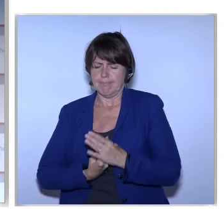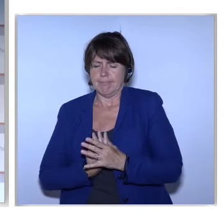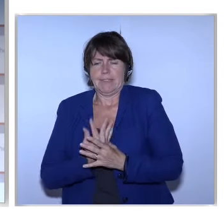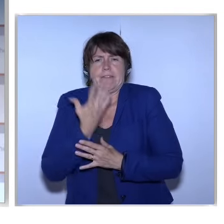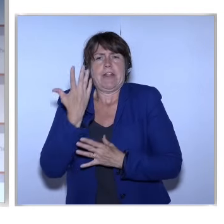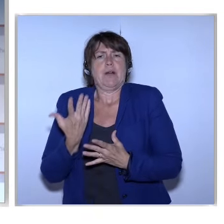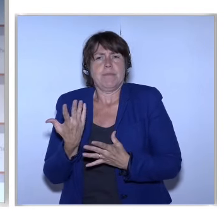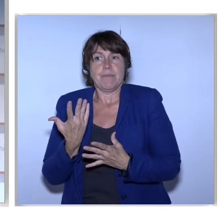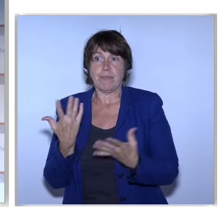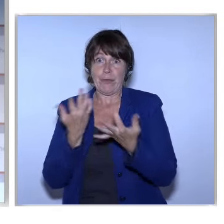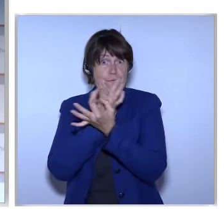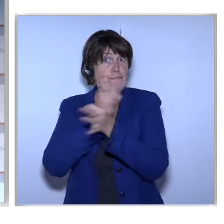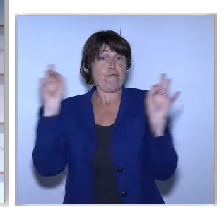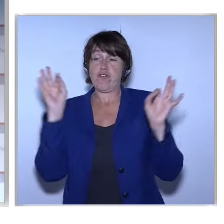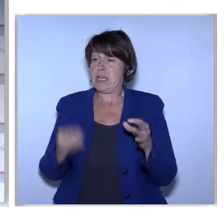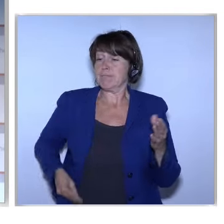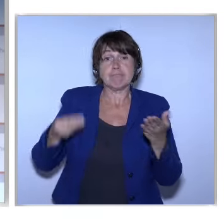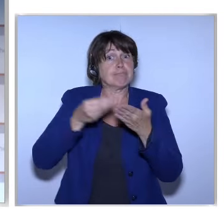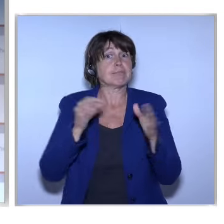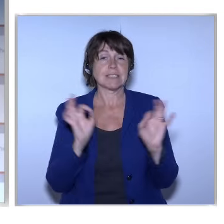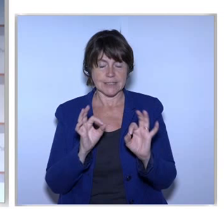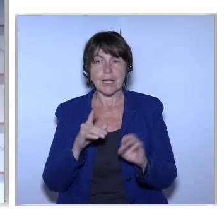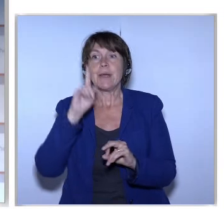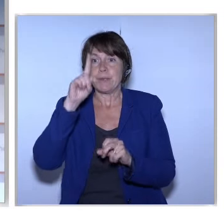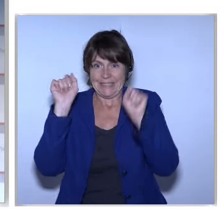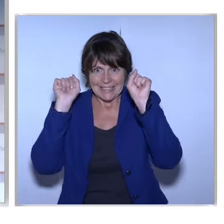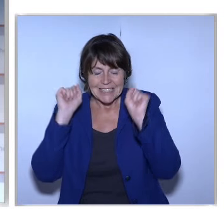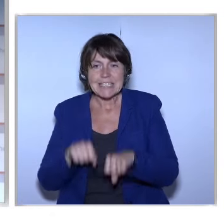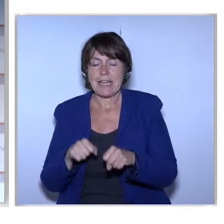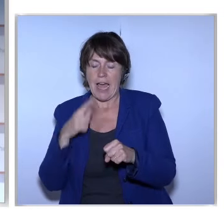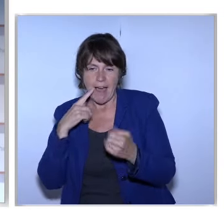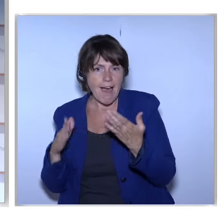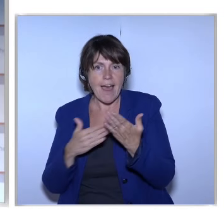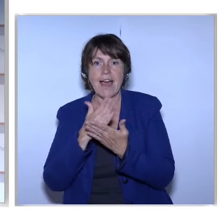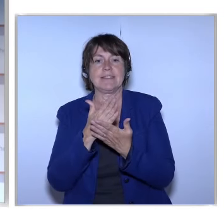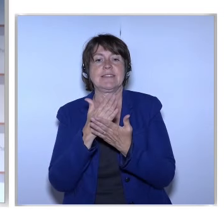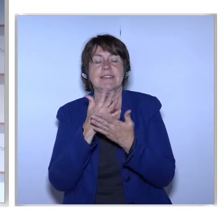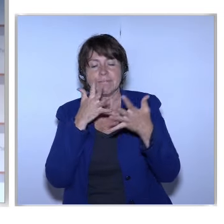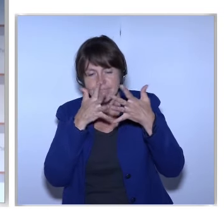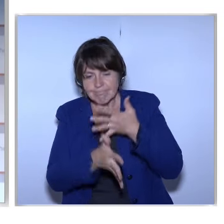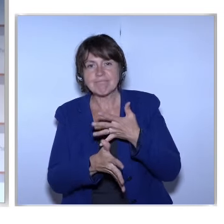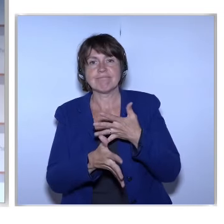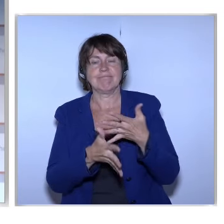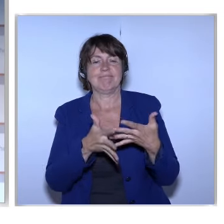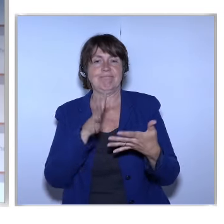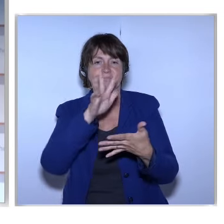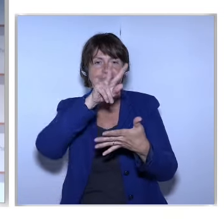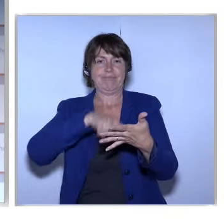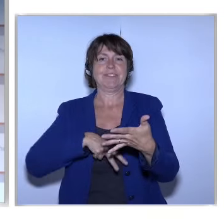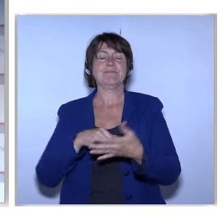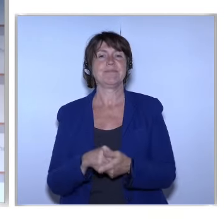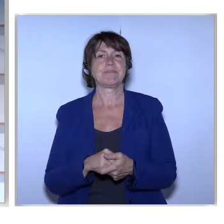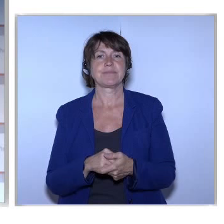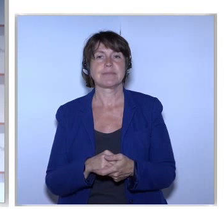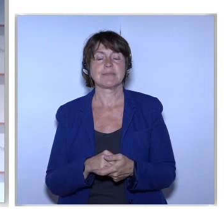Free Place That You Can Tap Into If You Find Your Extraordinary Resource Now